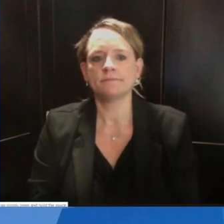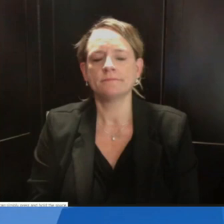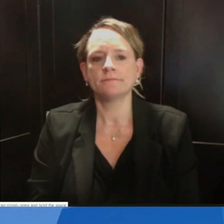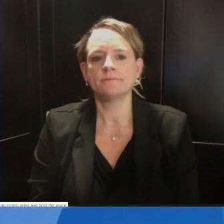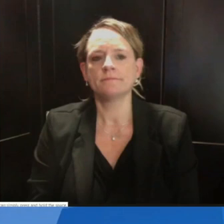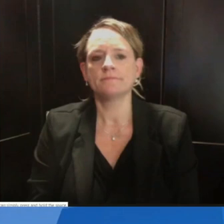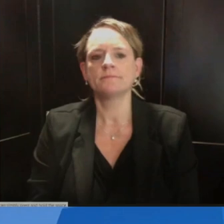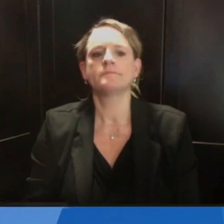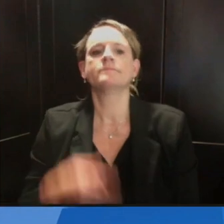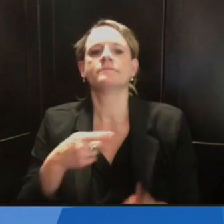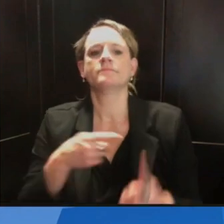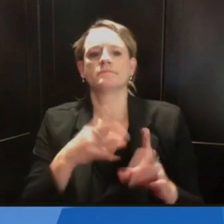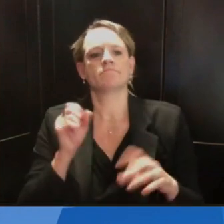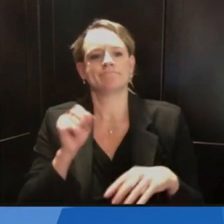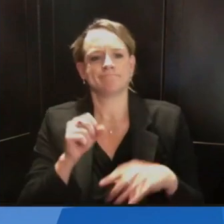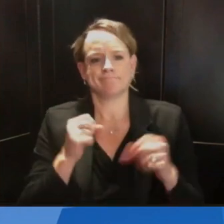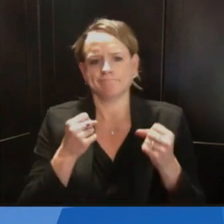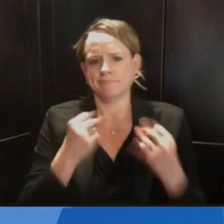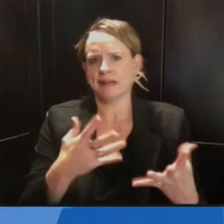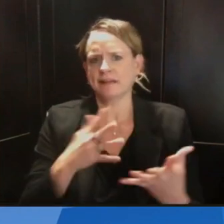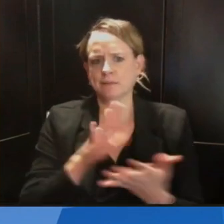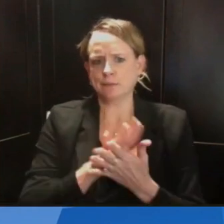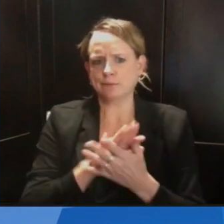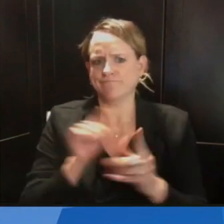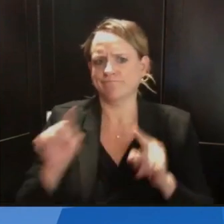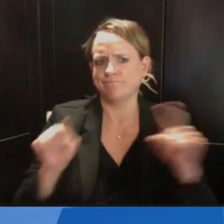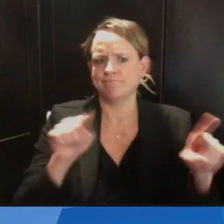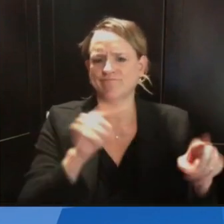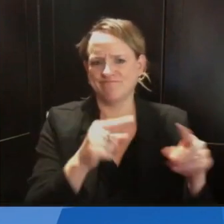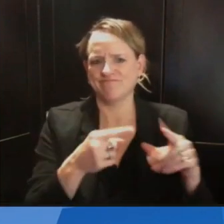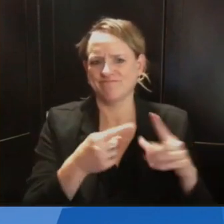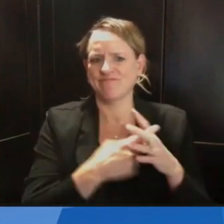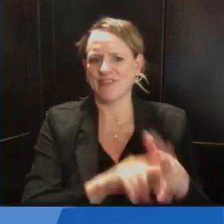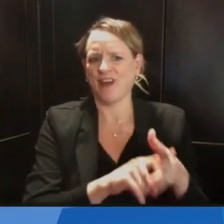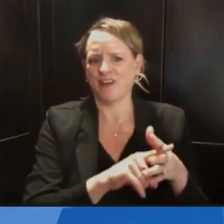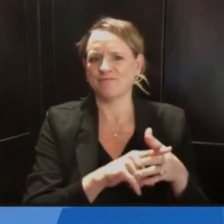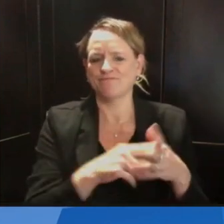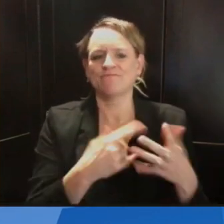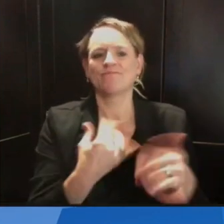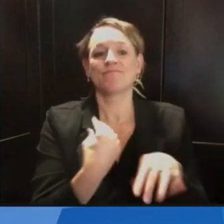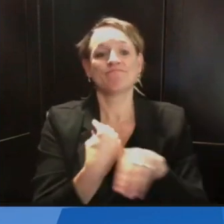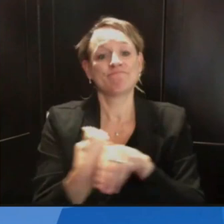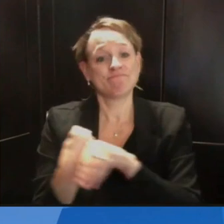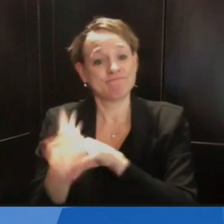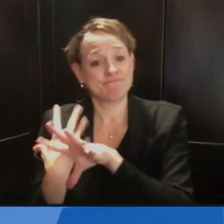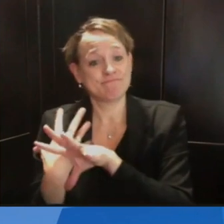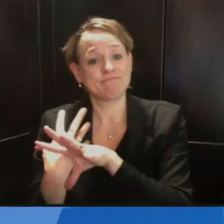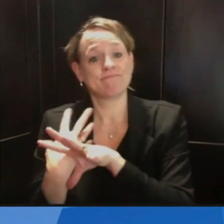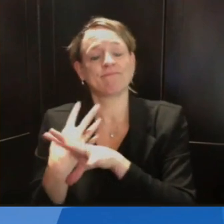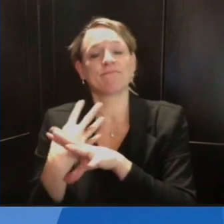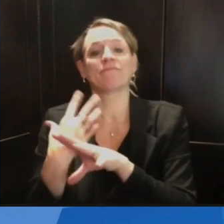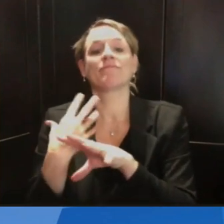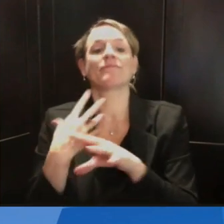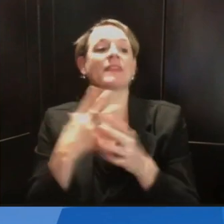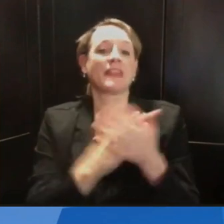or they're going back to a virtual model due to rising numbers in their communities and things like that. Is there any kind of guidance